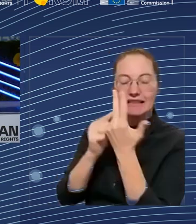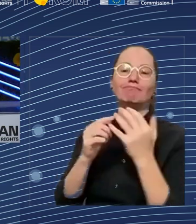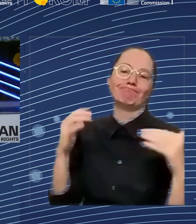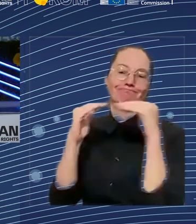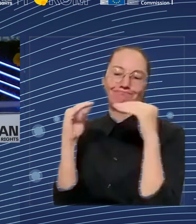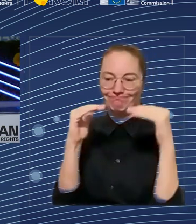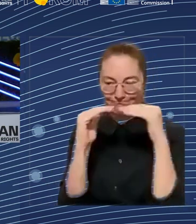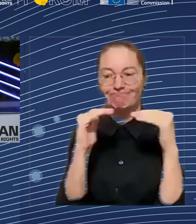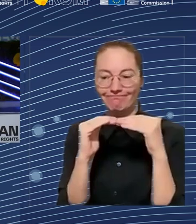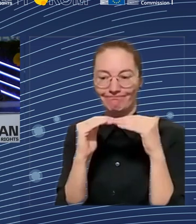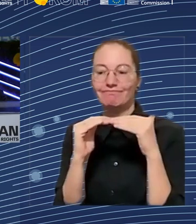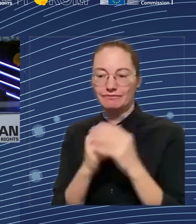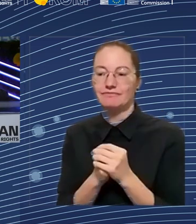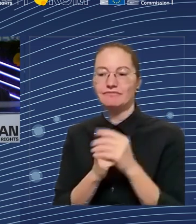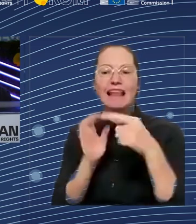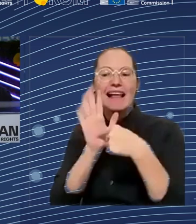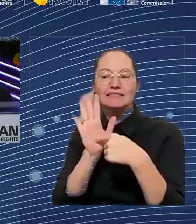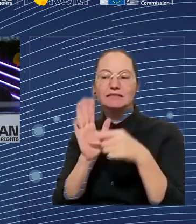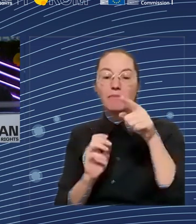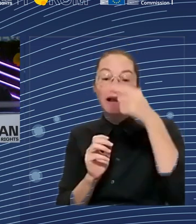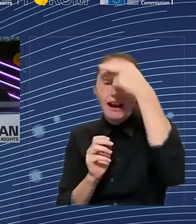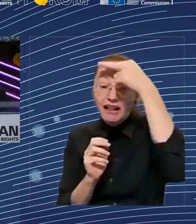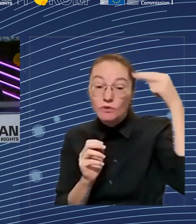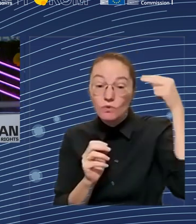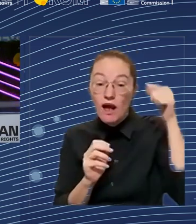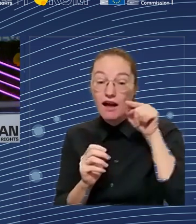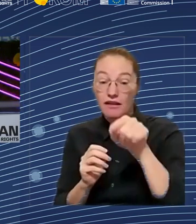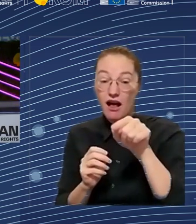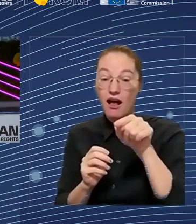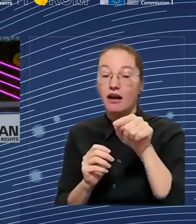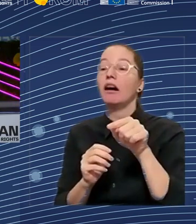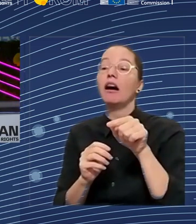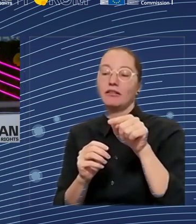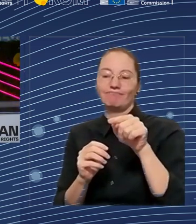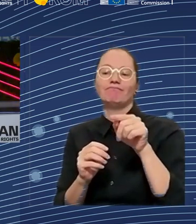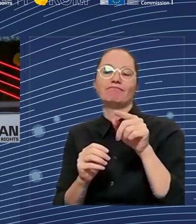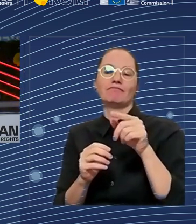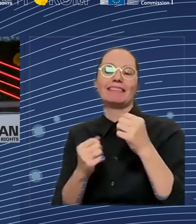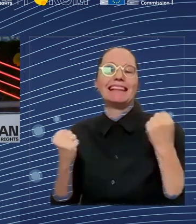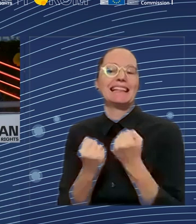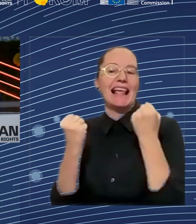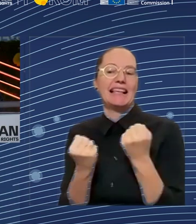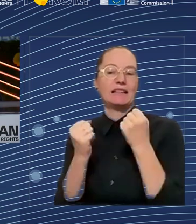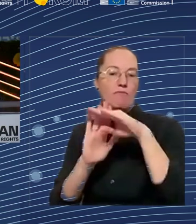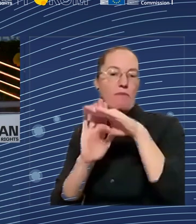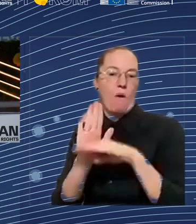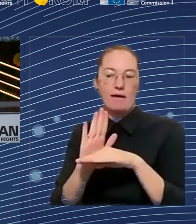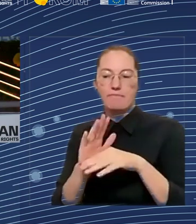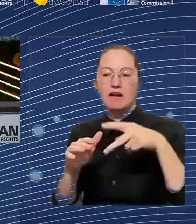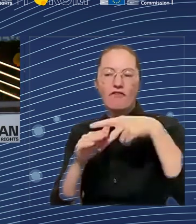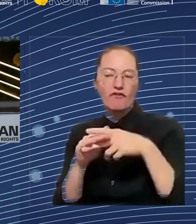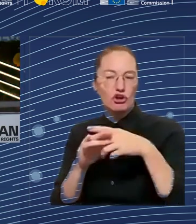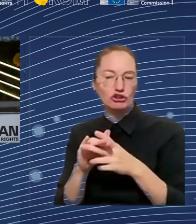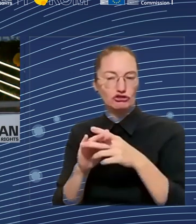granular data, also using administrative data. have a project together with OECD in trying to see the effectiveness of